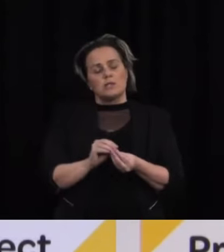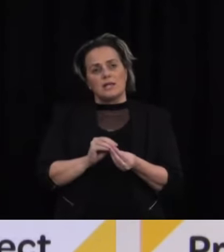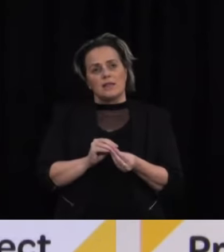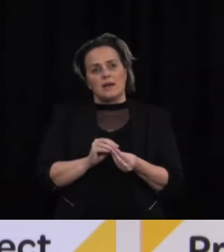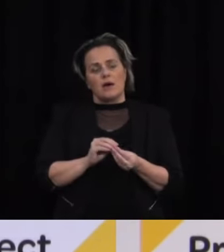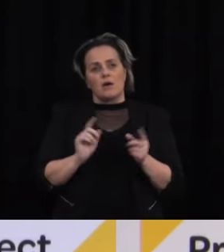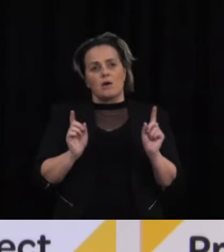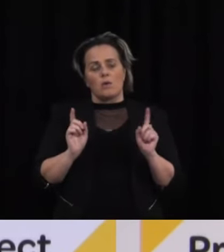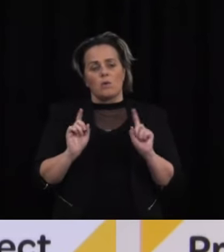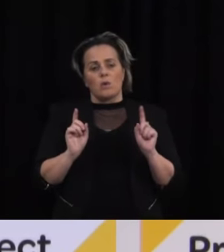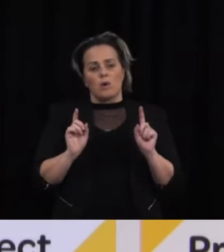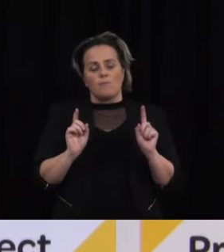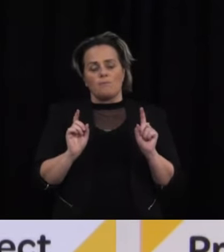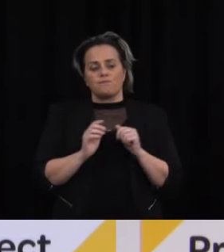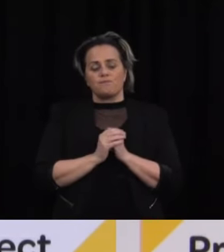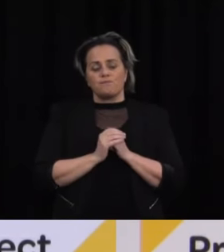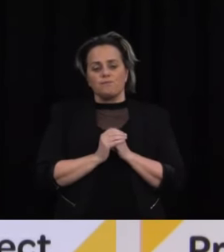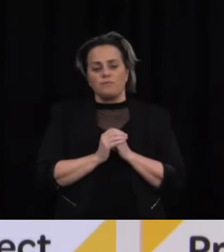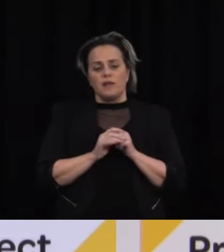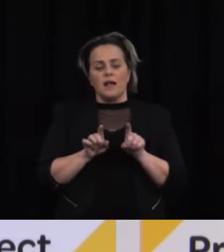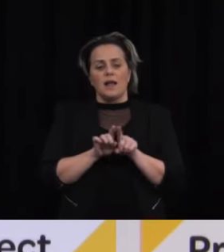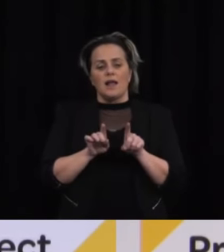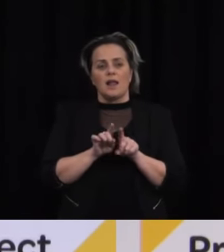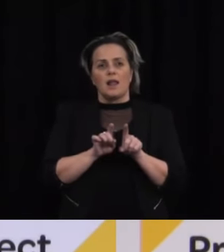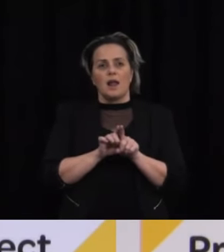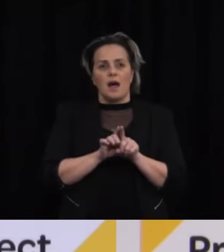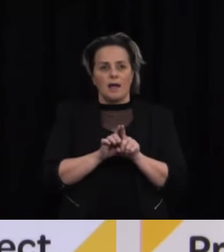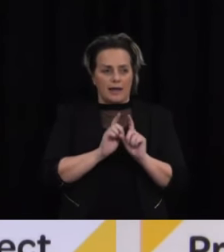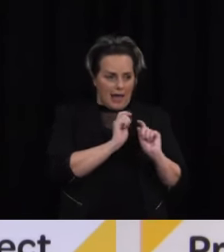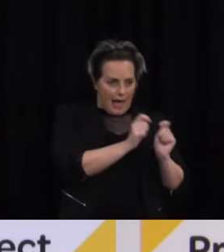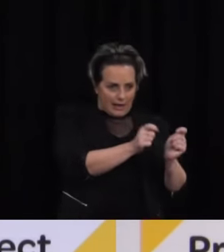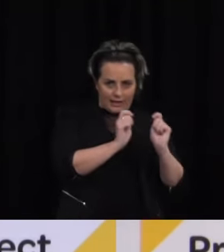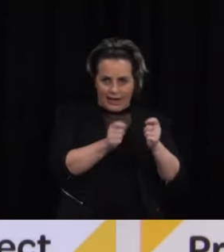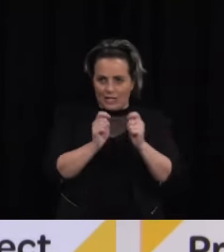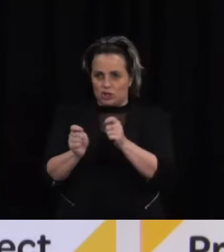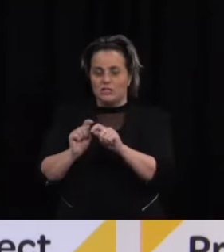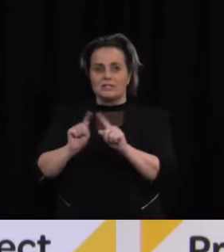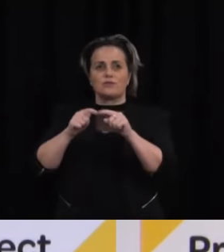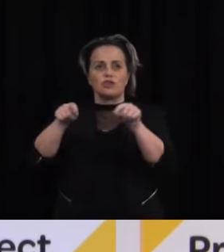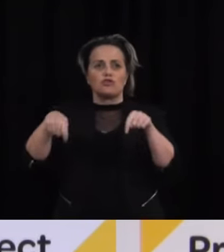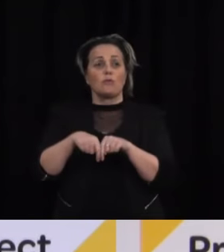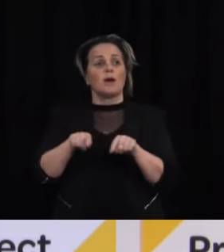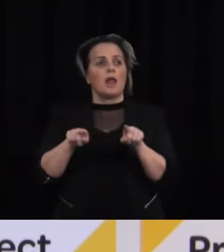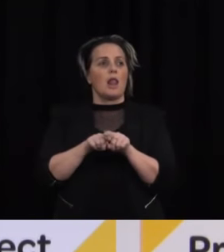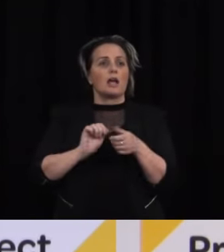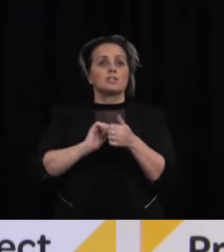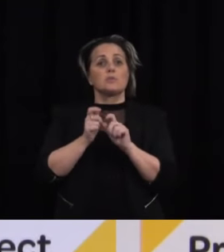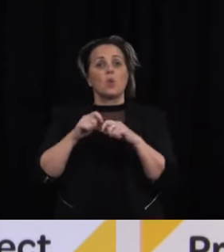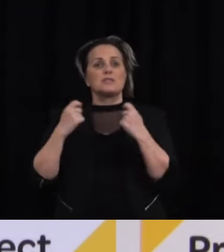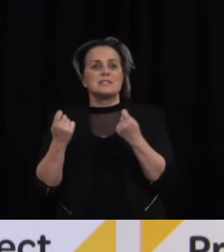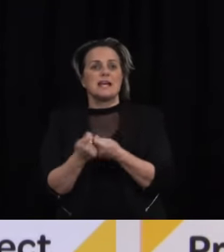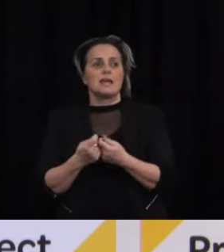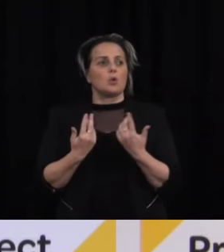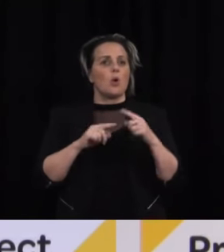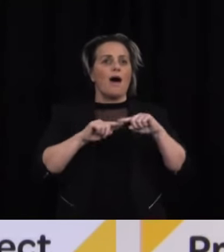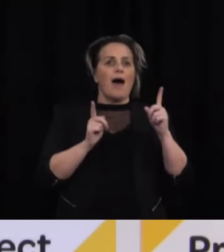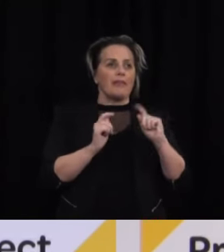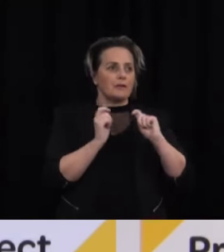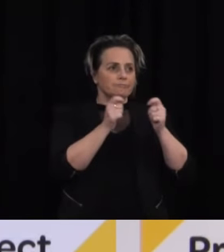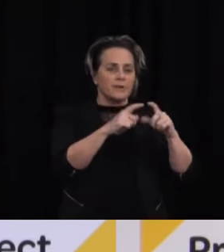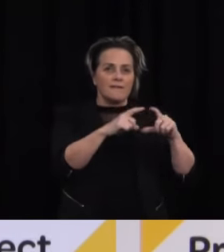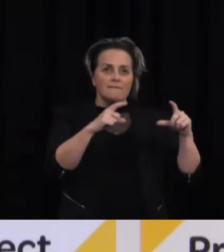sort of allocations that we've made for things like sports teams, for various other things,